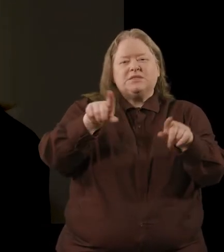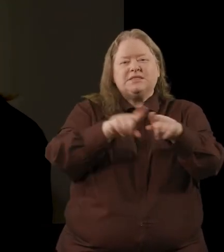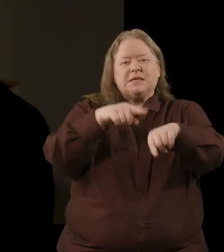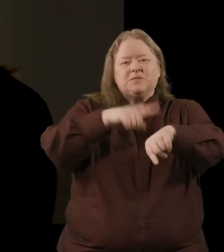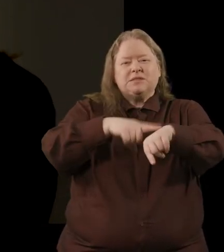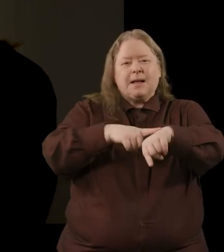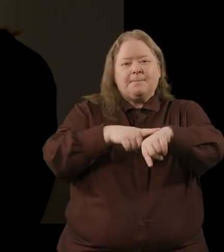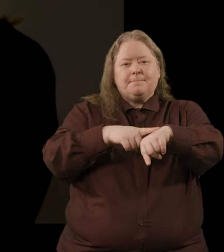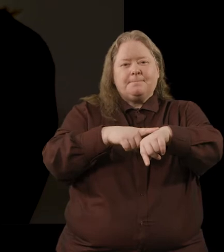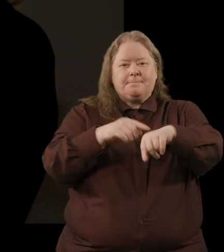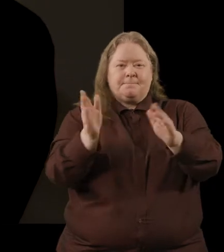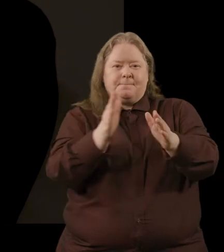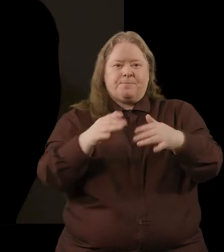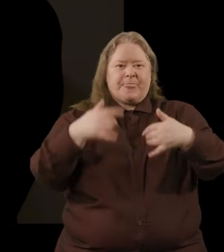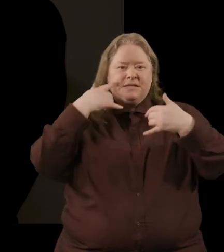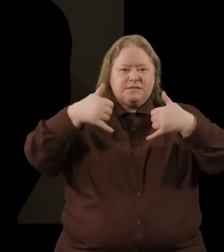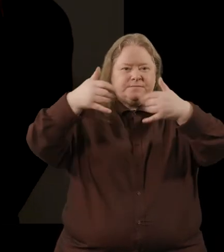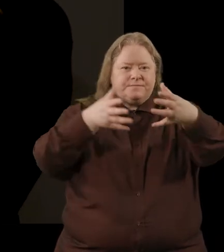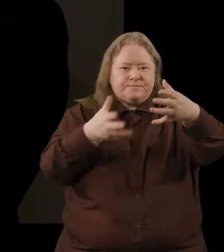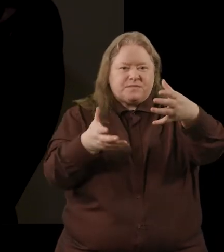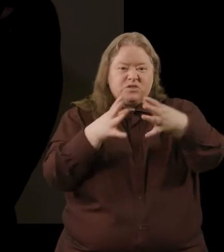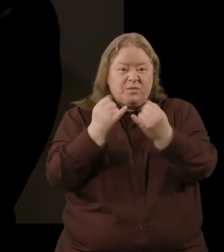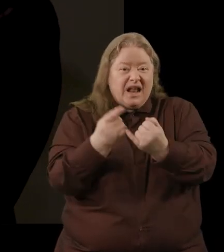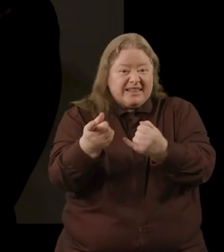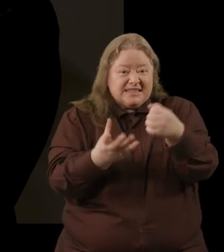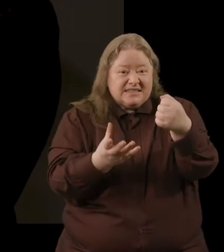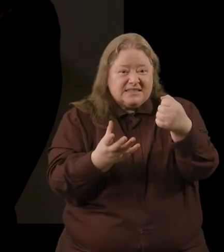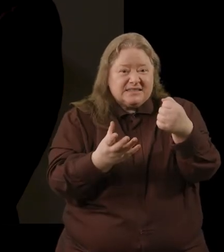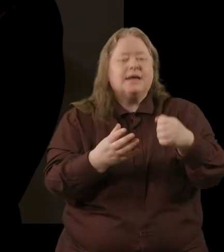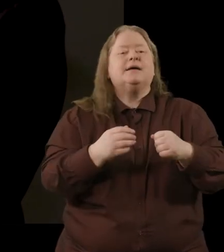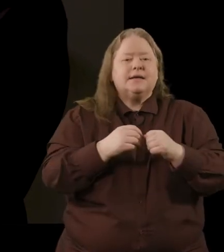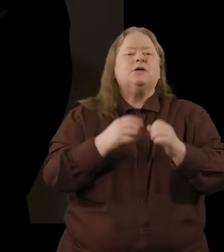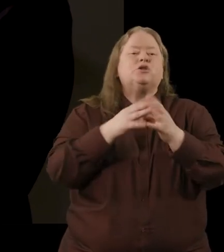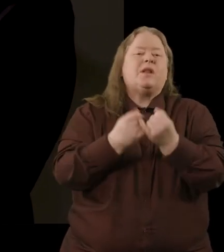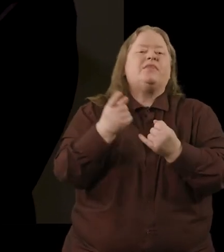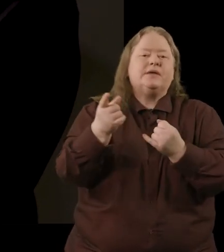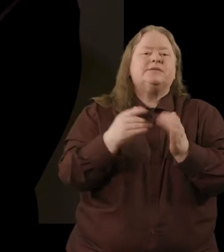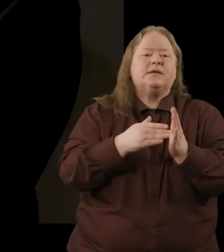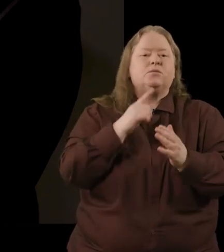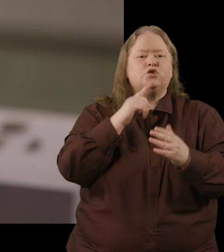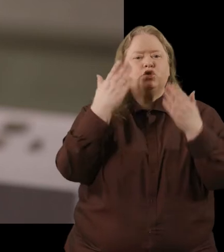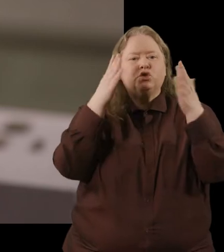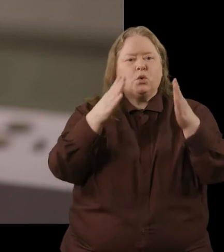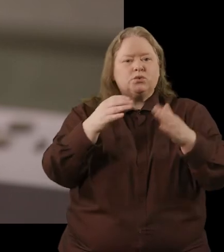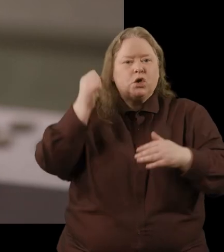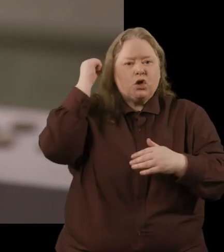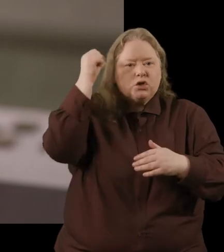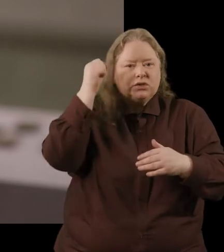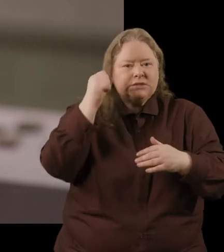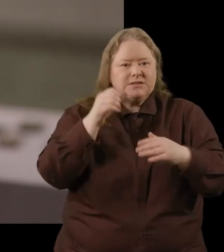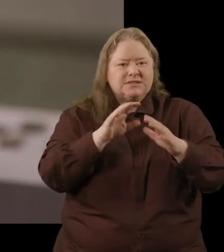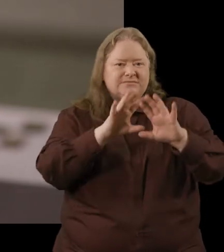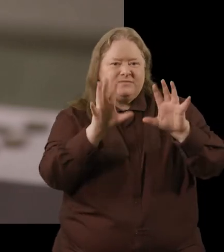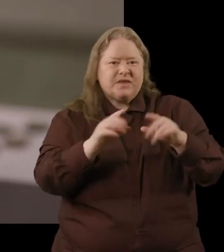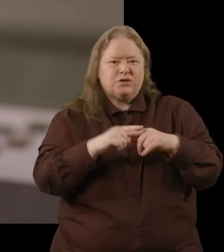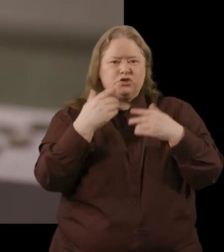period the same um handle on it but would it have been something like this? Something like that except it shows a hunting scene so it's got a just